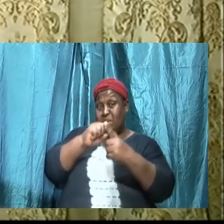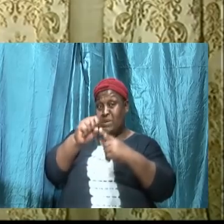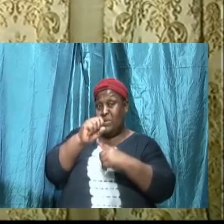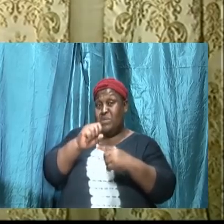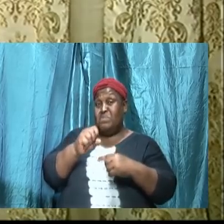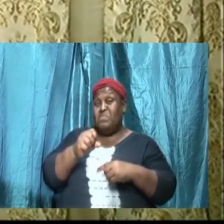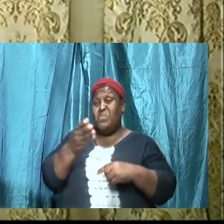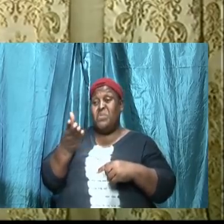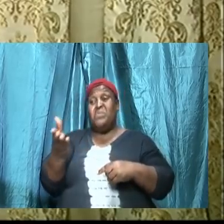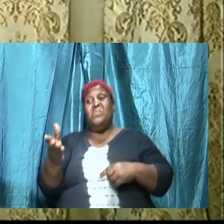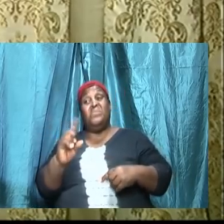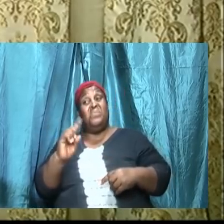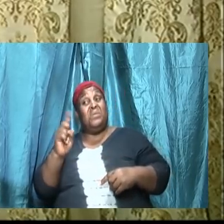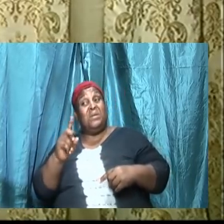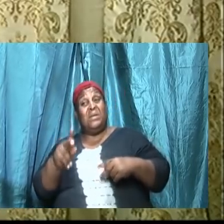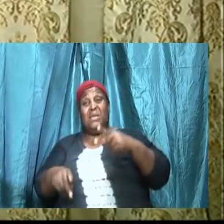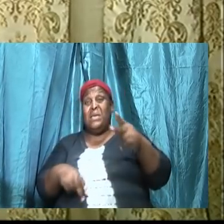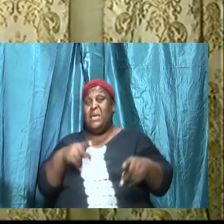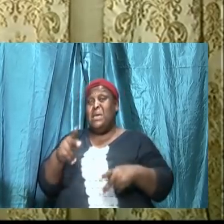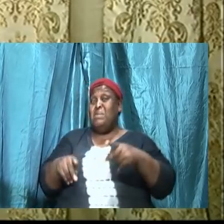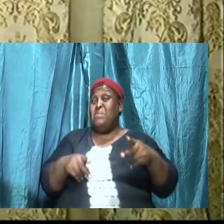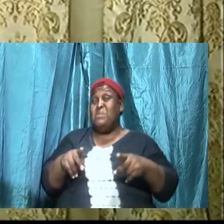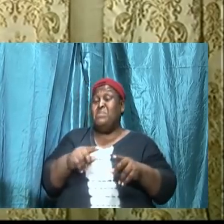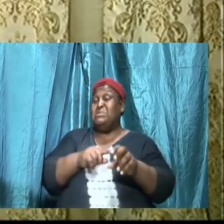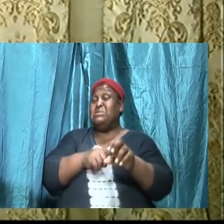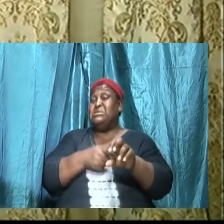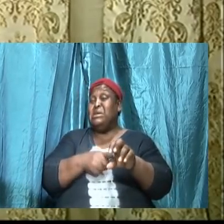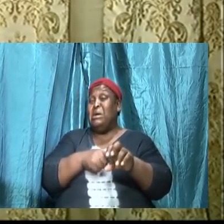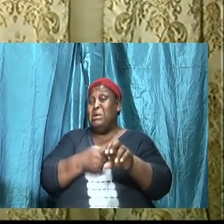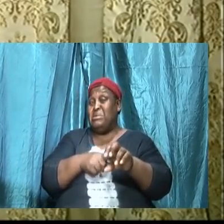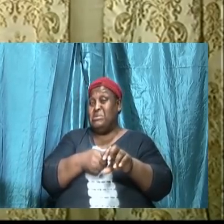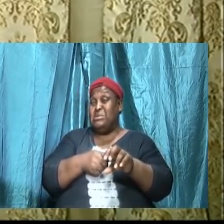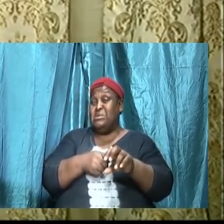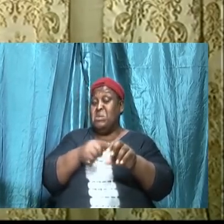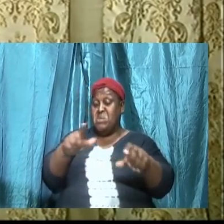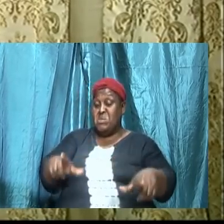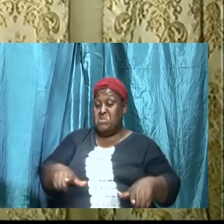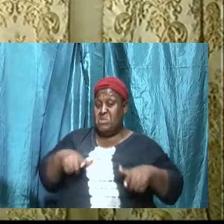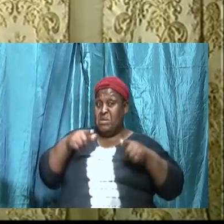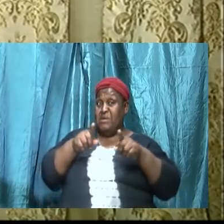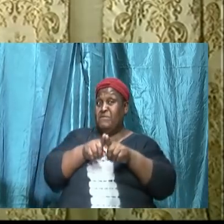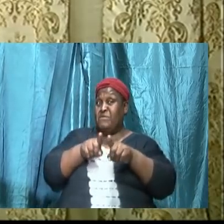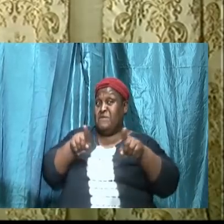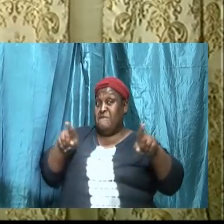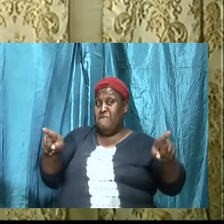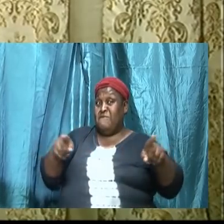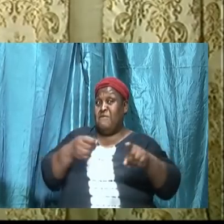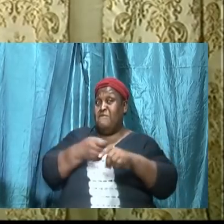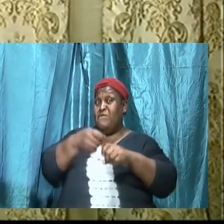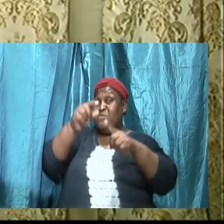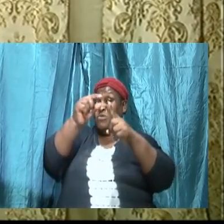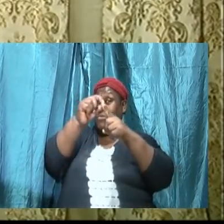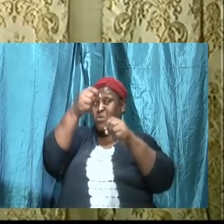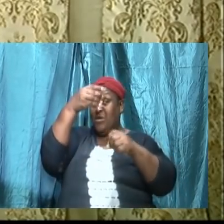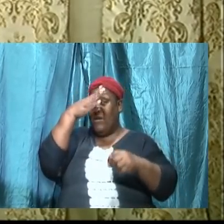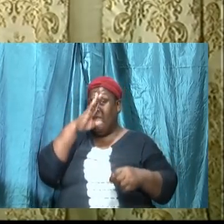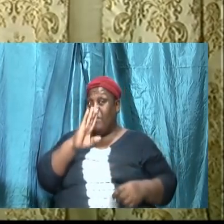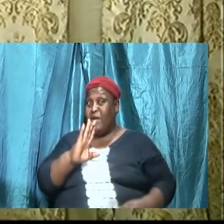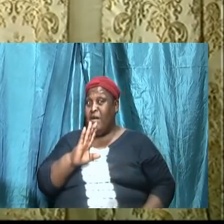started to veer away from the word. And what happened to